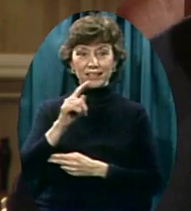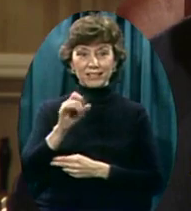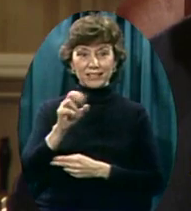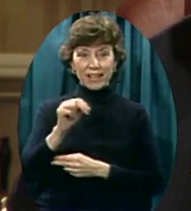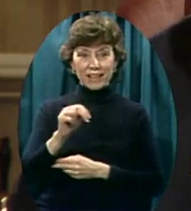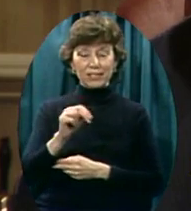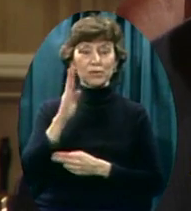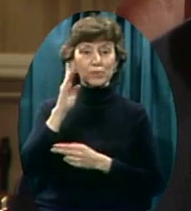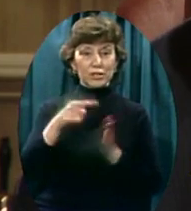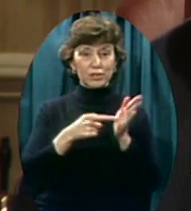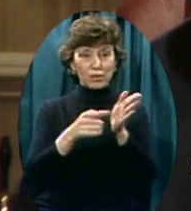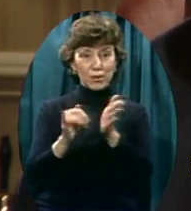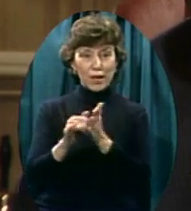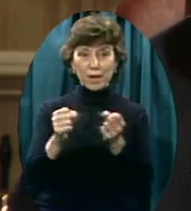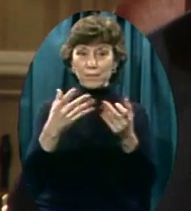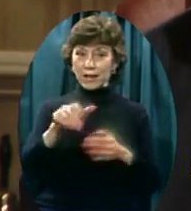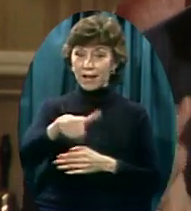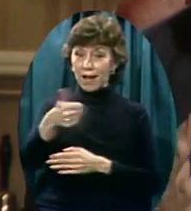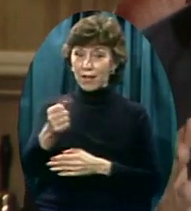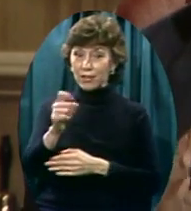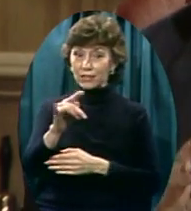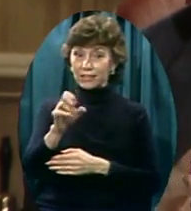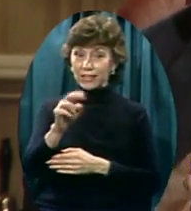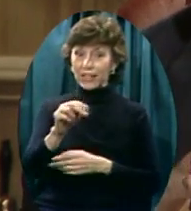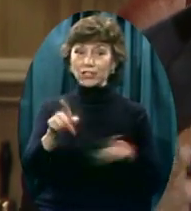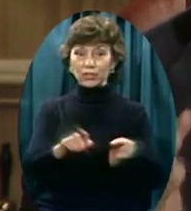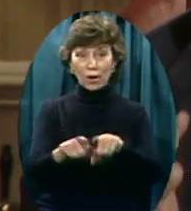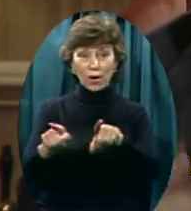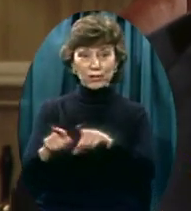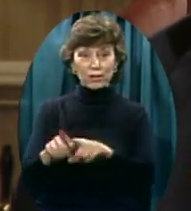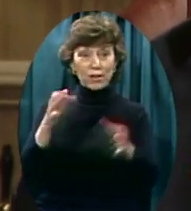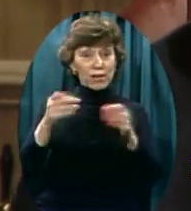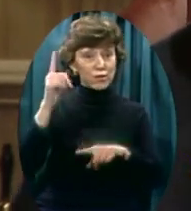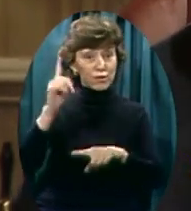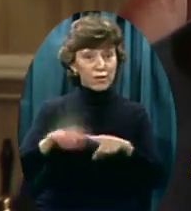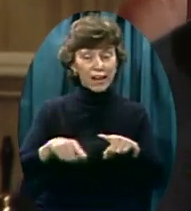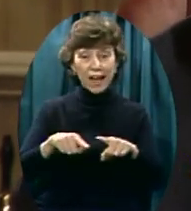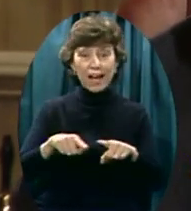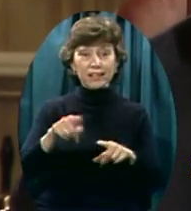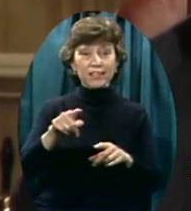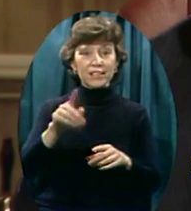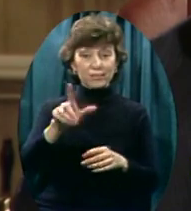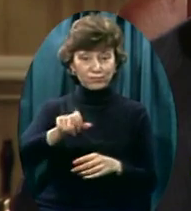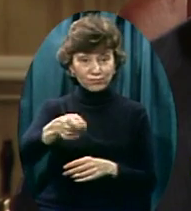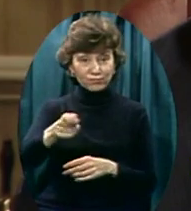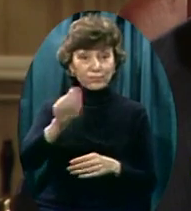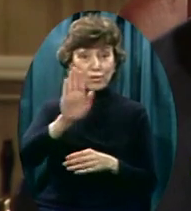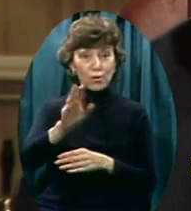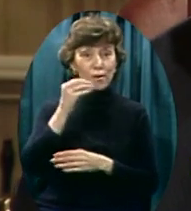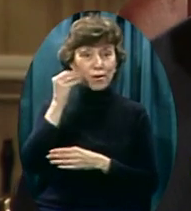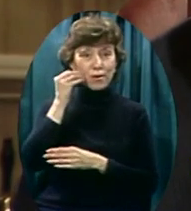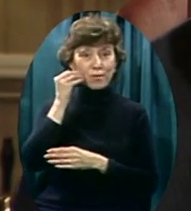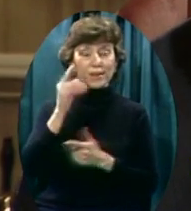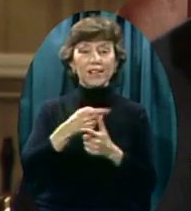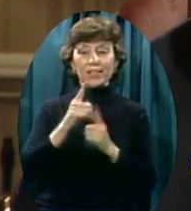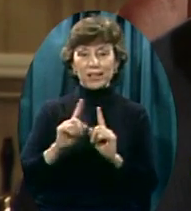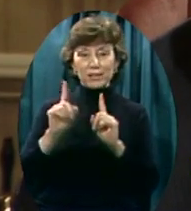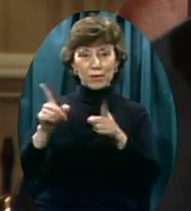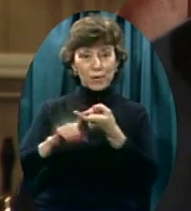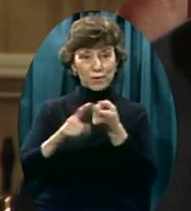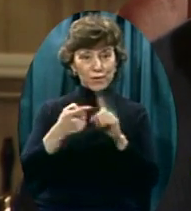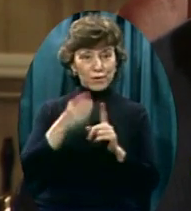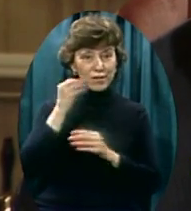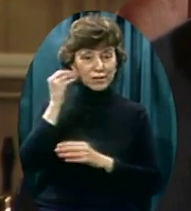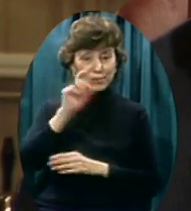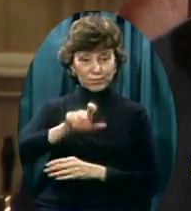But many other stations as well And if you can't get it In your home Find a friend's home Who does get it In your area Pray much And